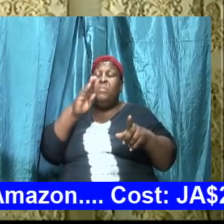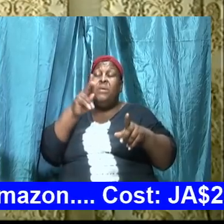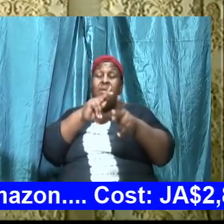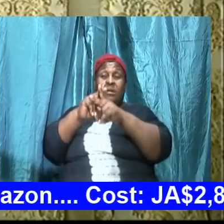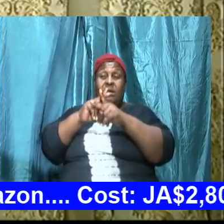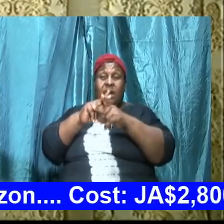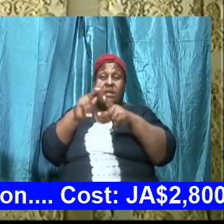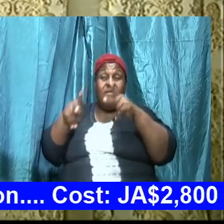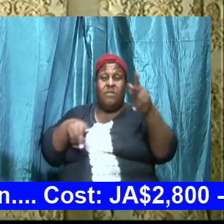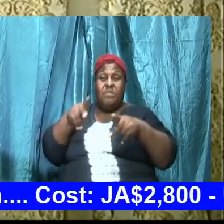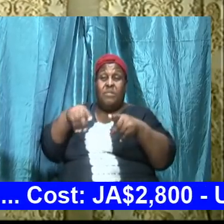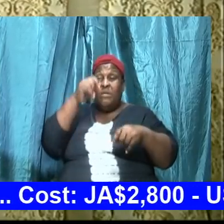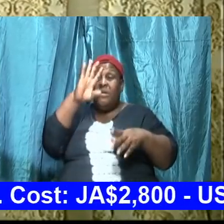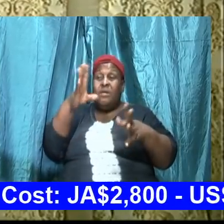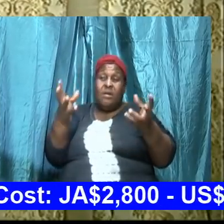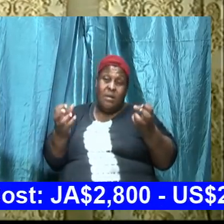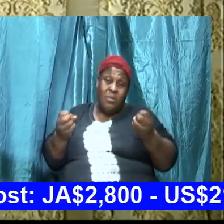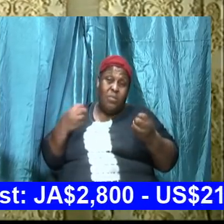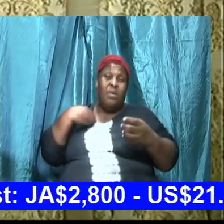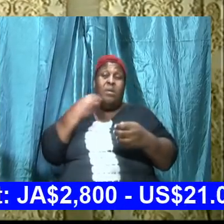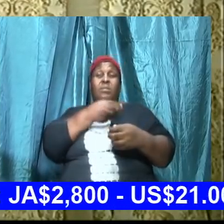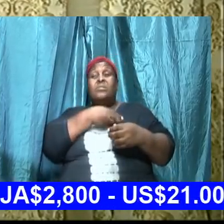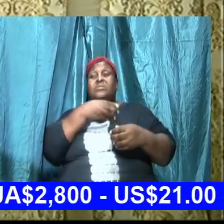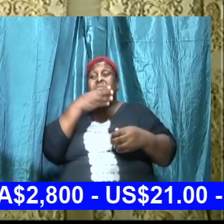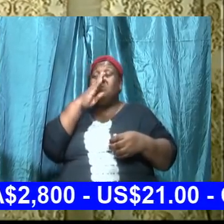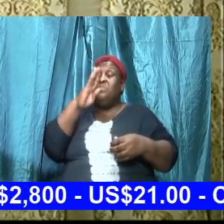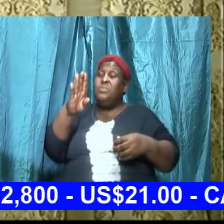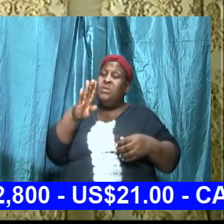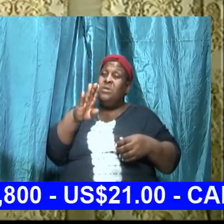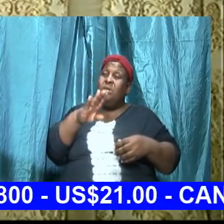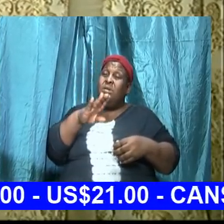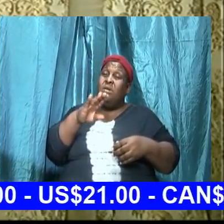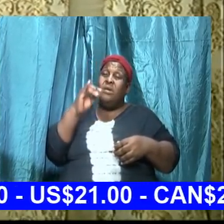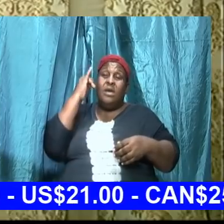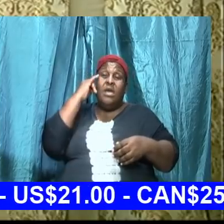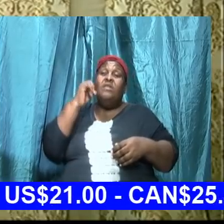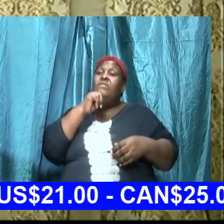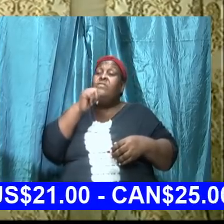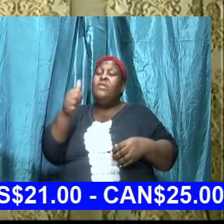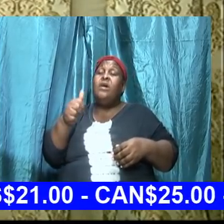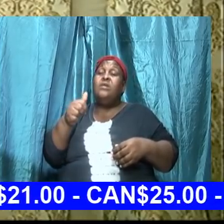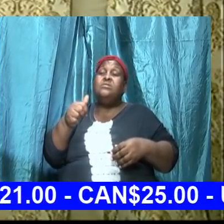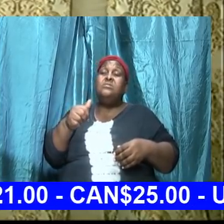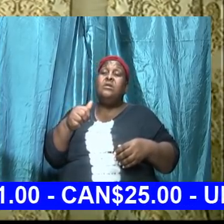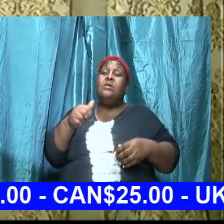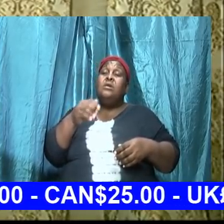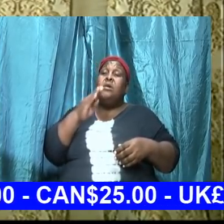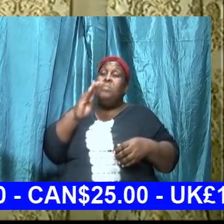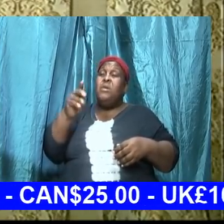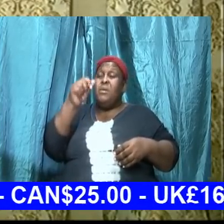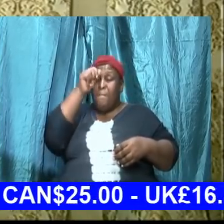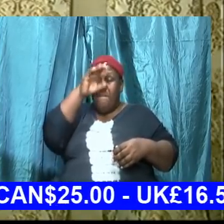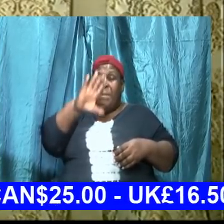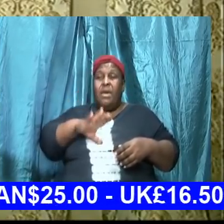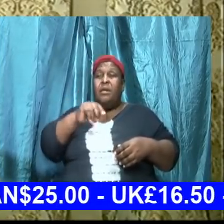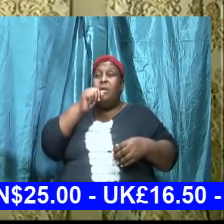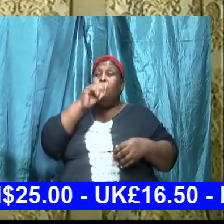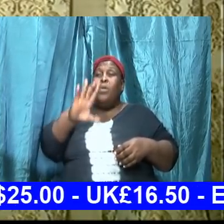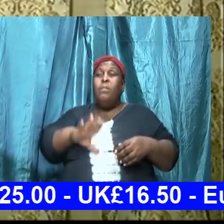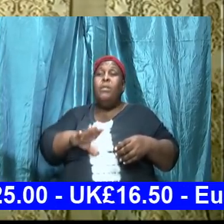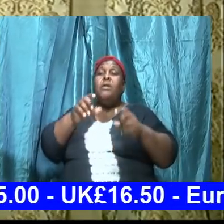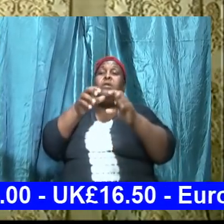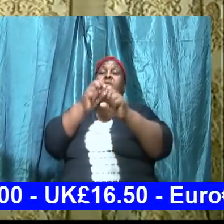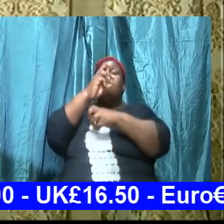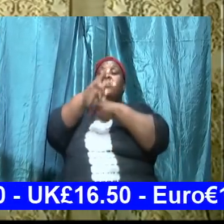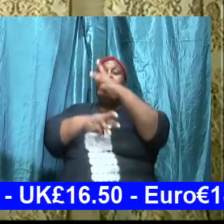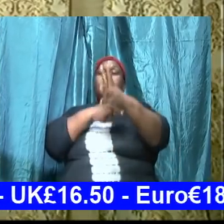that God wants us to be if we are not men and women of the word I don't care who you are I